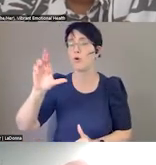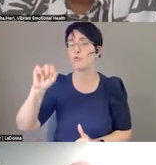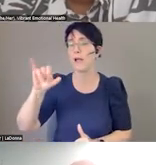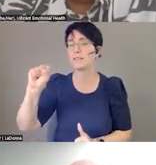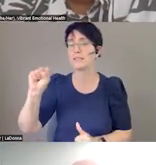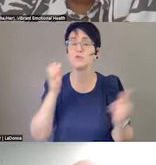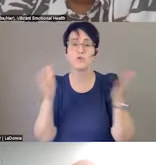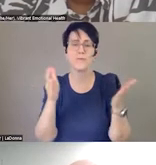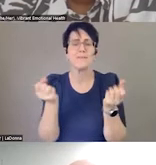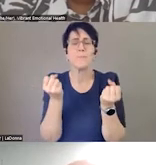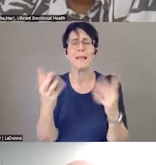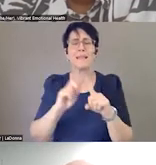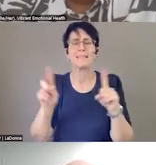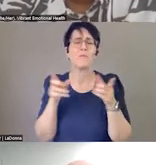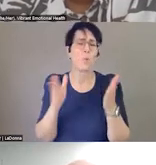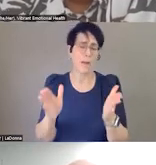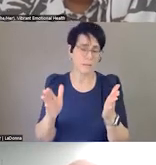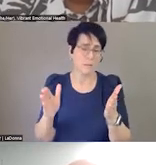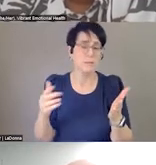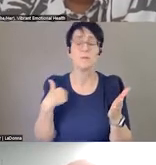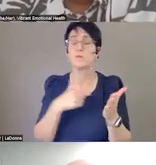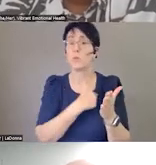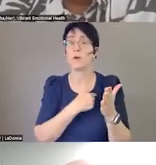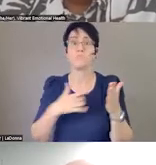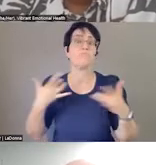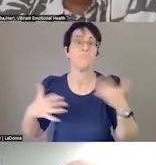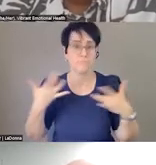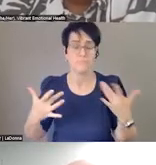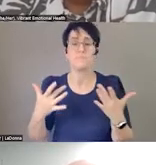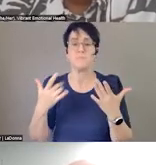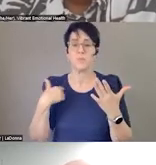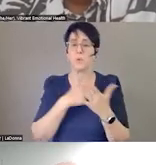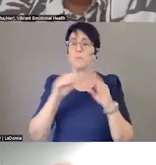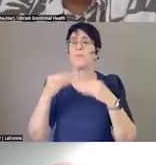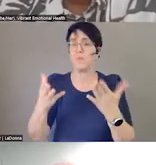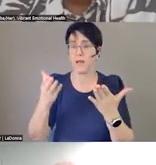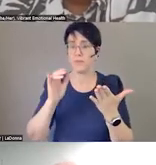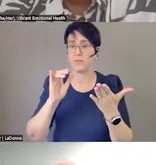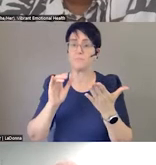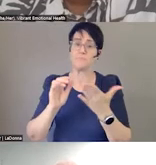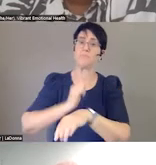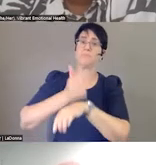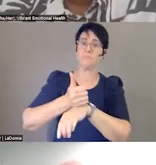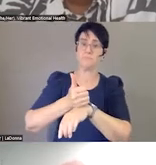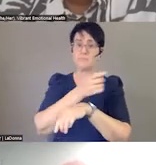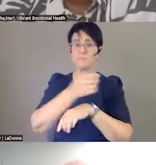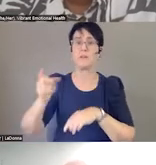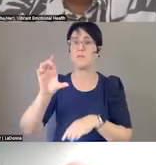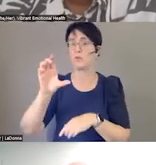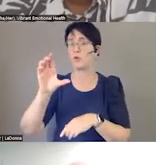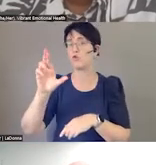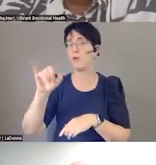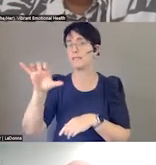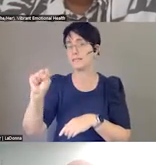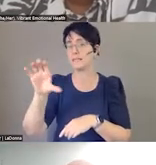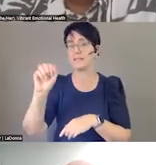ways. So we're very glad that we were able to provide this. And certainly, you know, I'll happy to respond to any